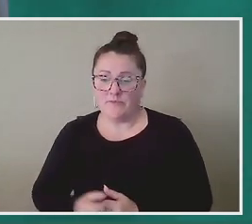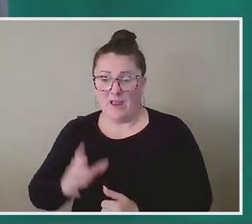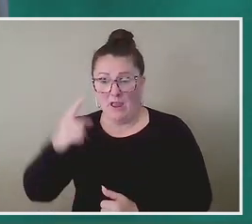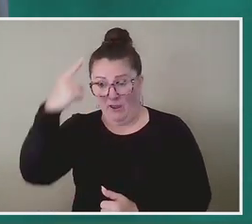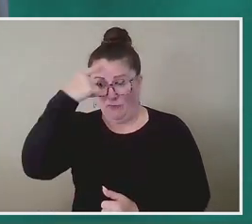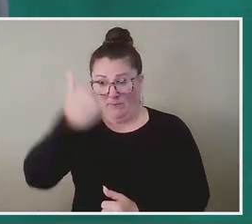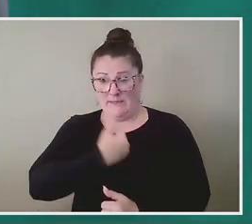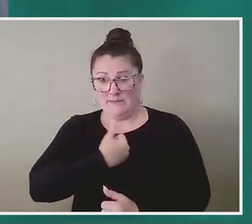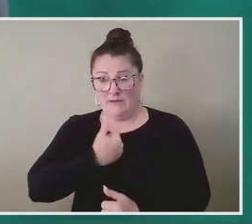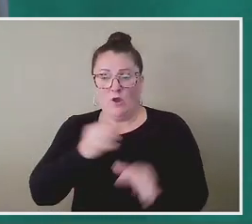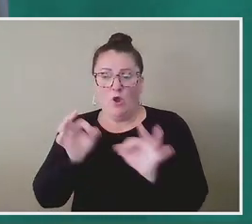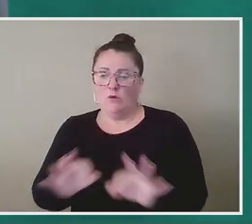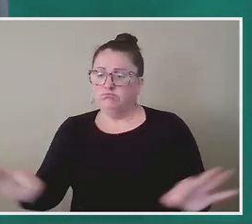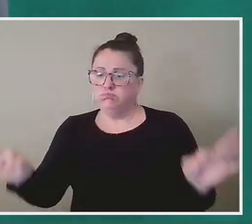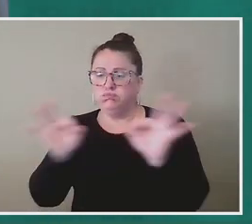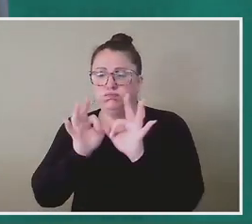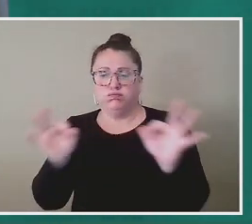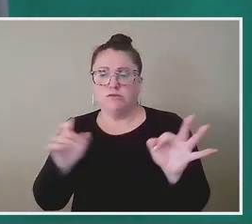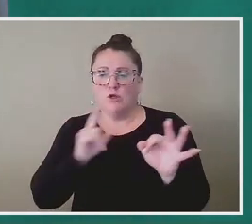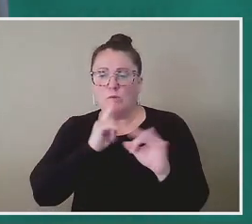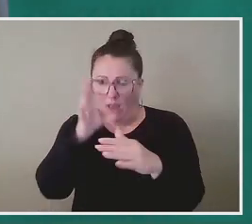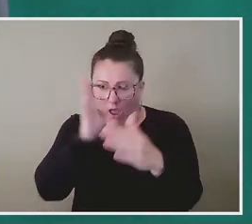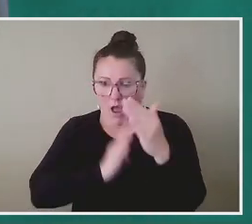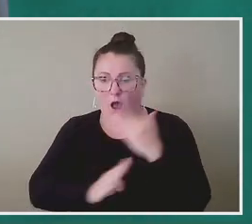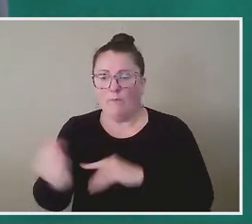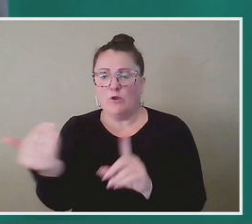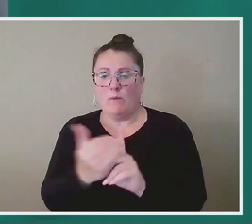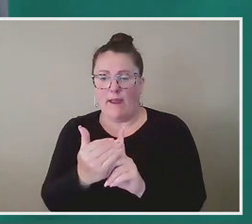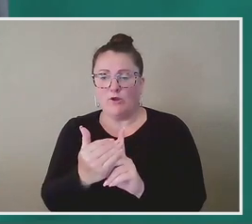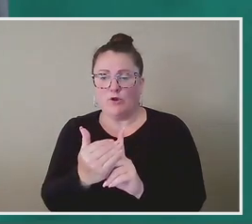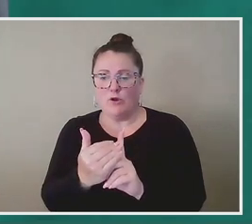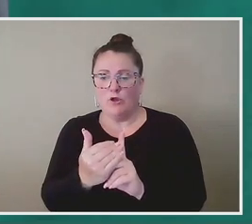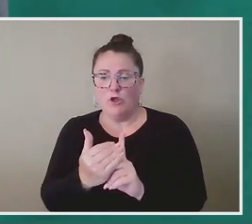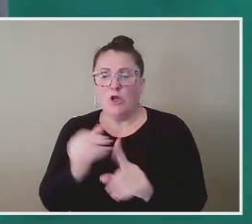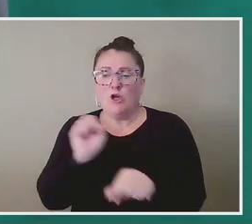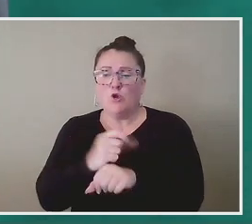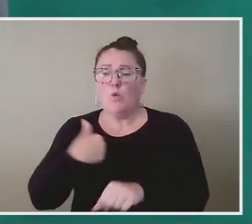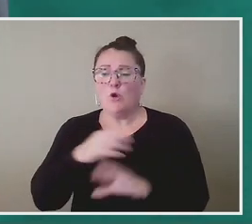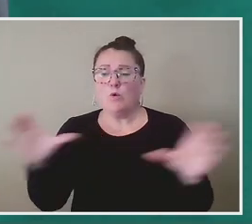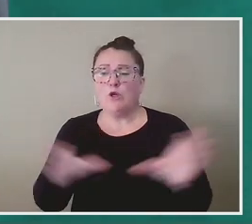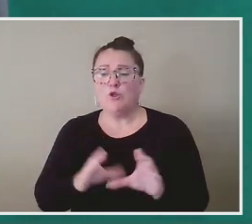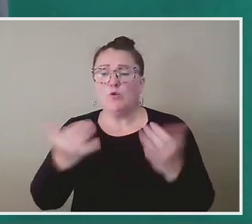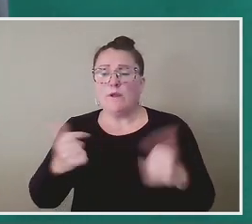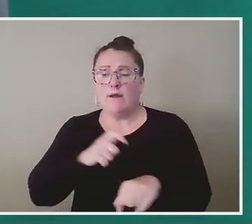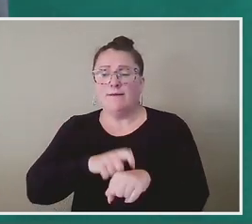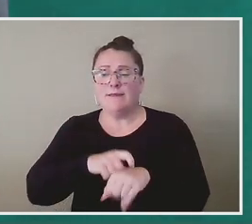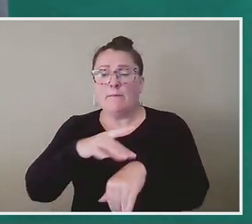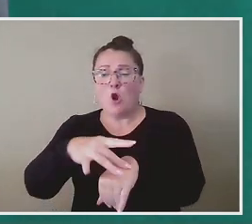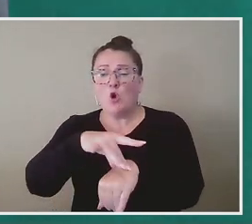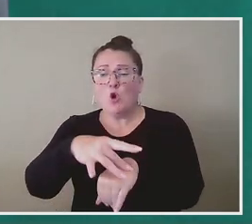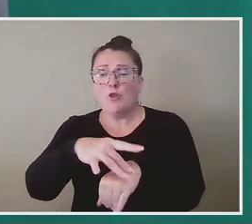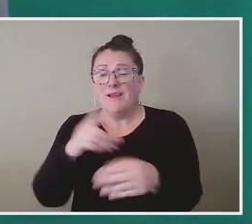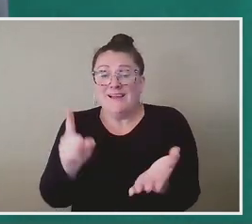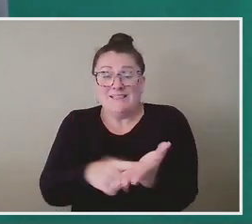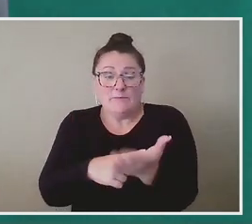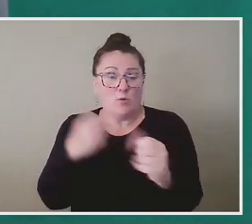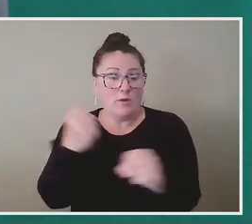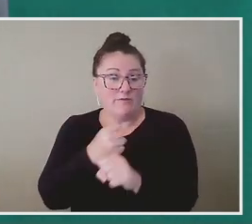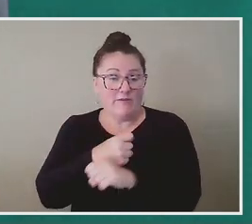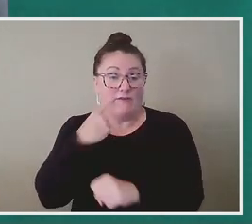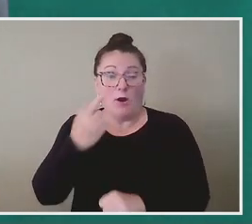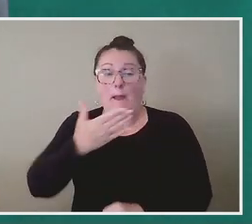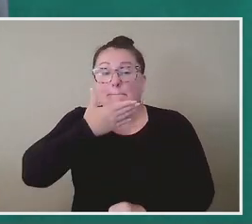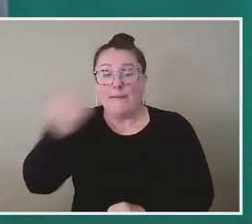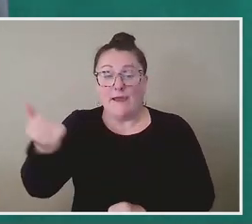and humbling reminder of the work that we do during our time on earth, that sometimes we are fighting for a better, more